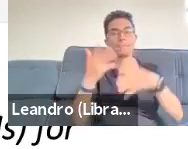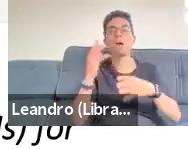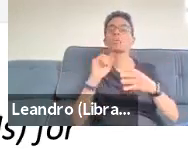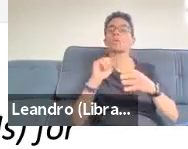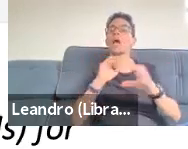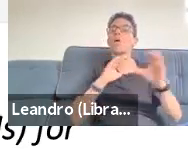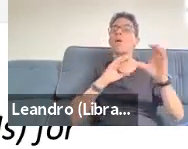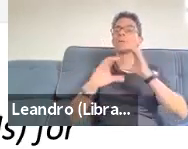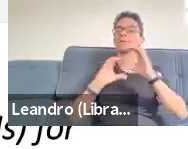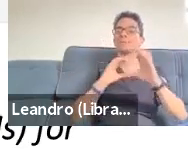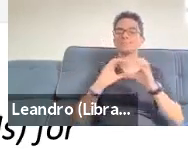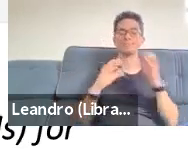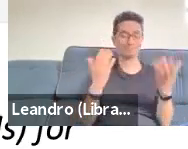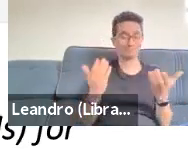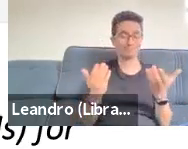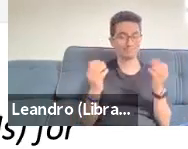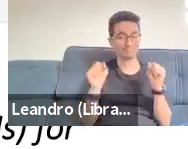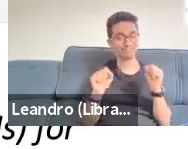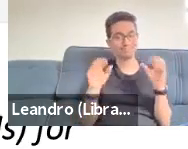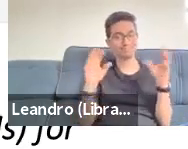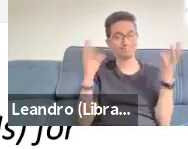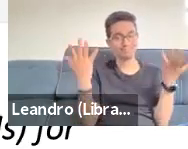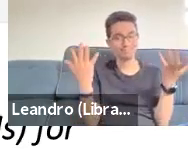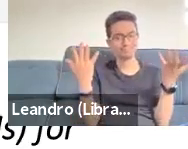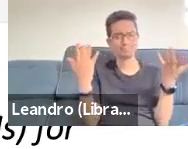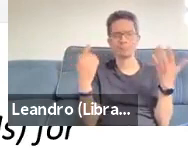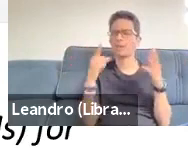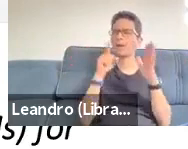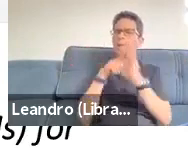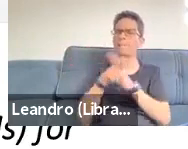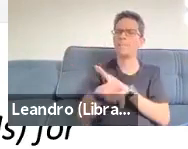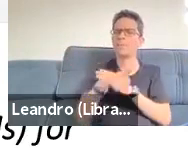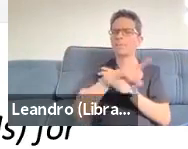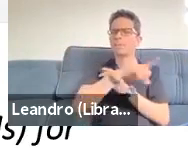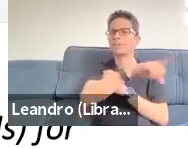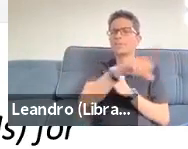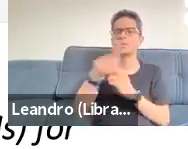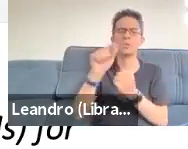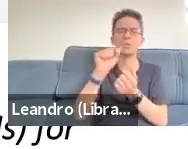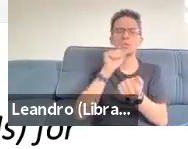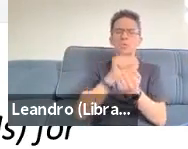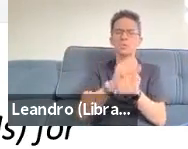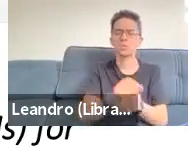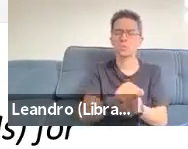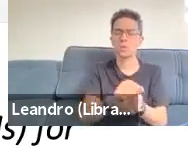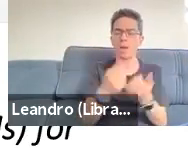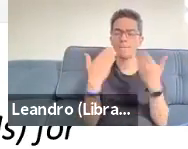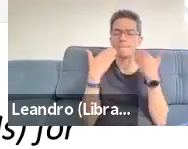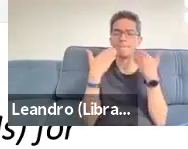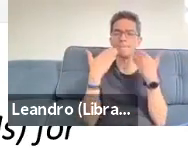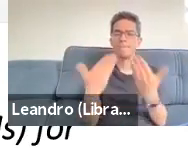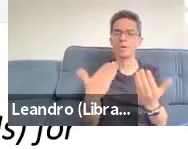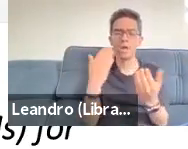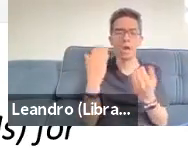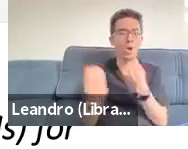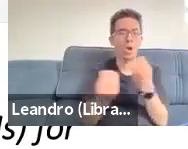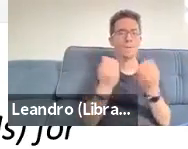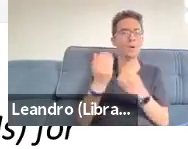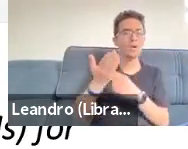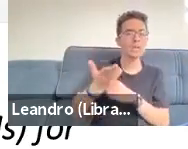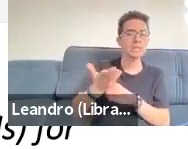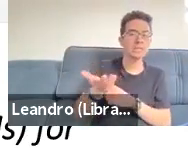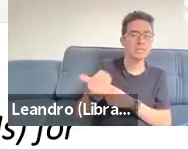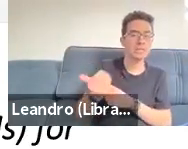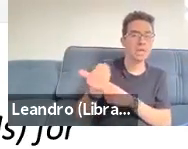So how do we blend what humans do well with what technology can do well. So this paper